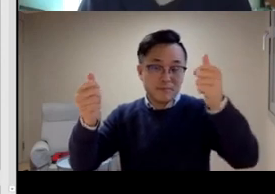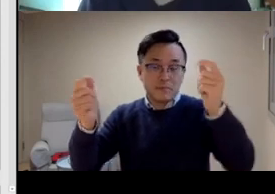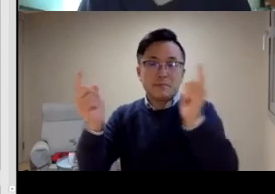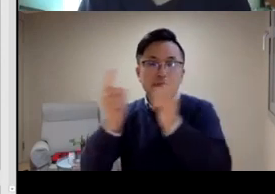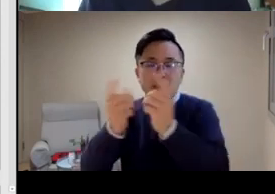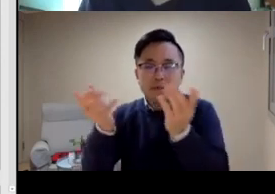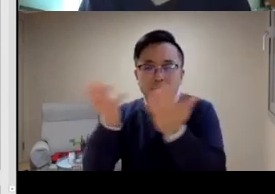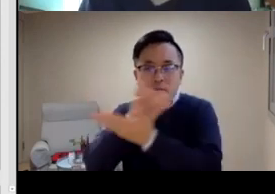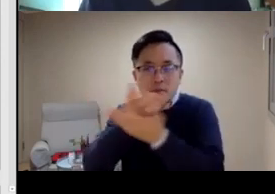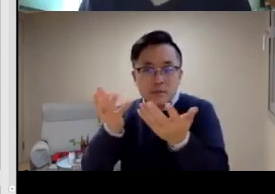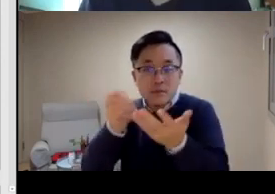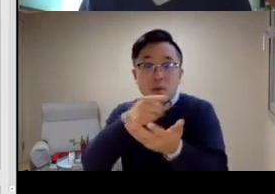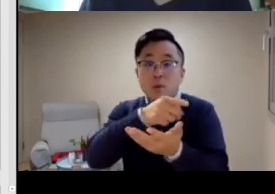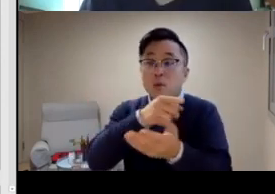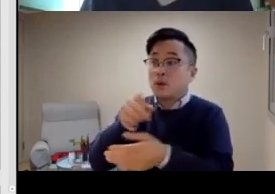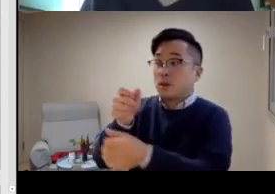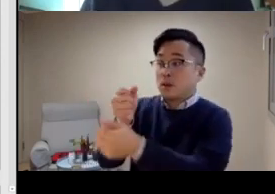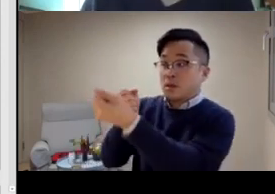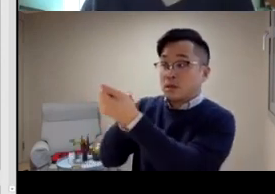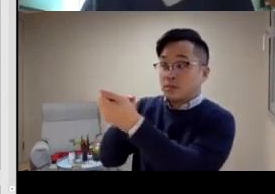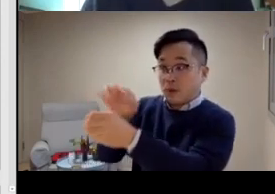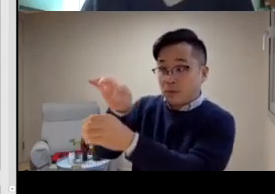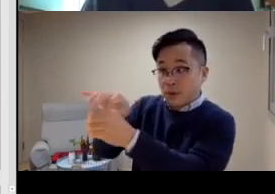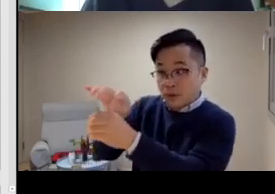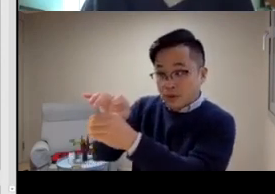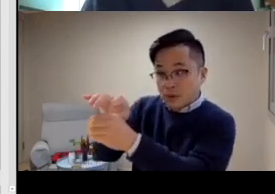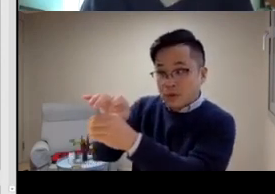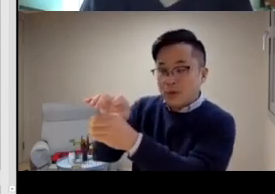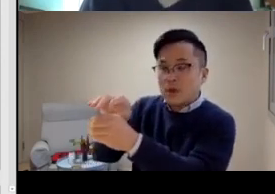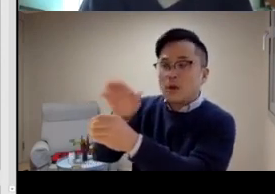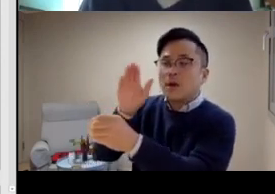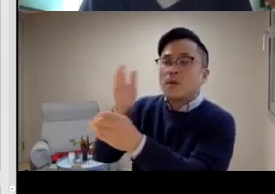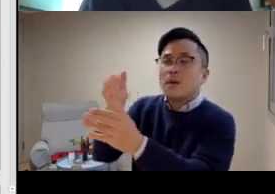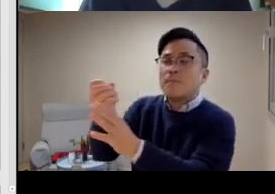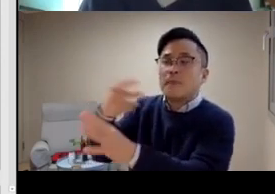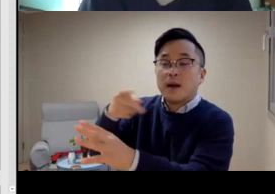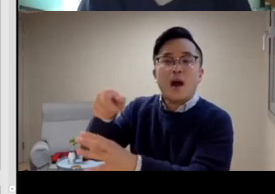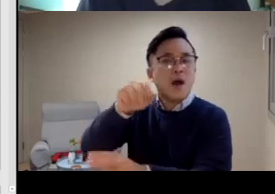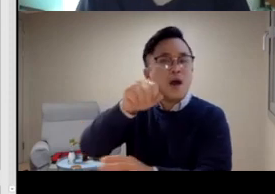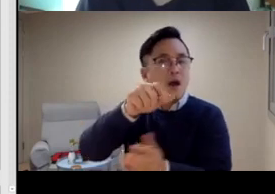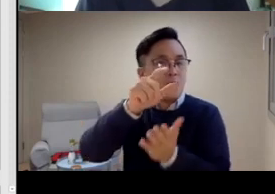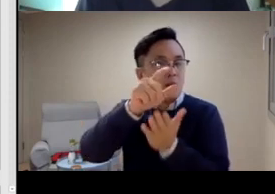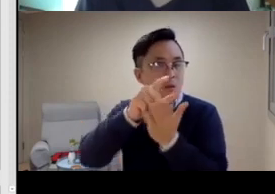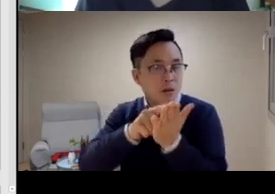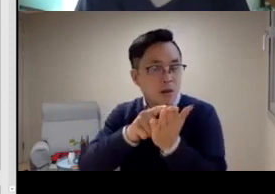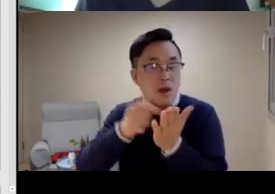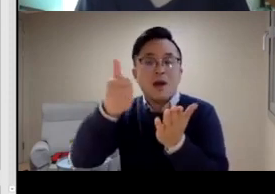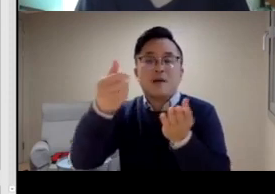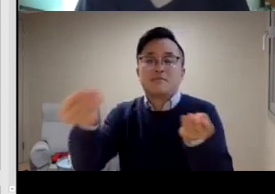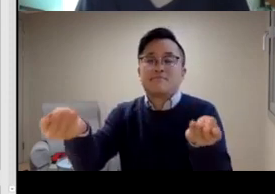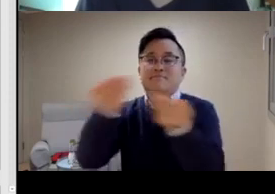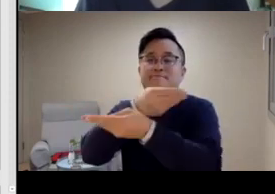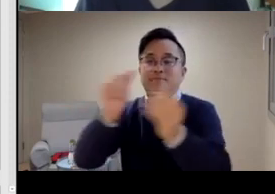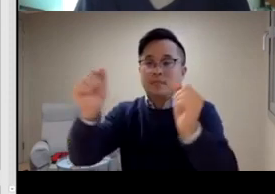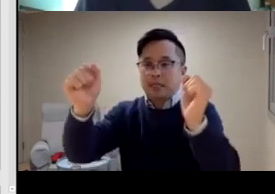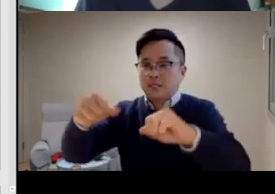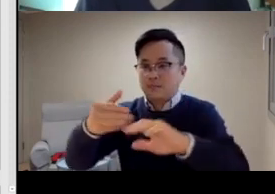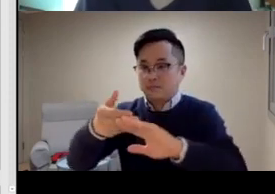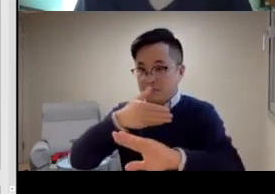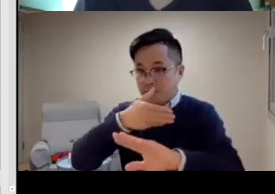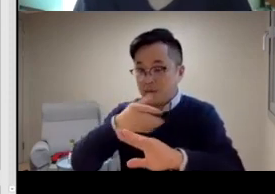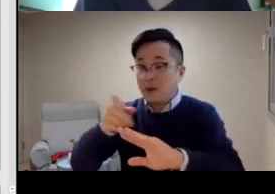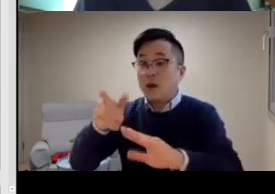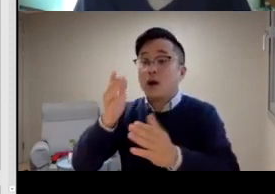And she invited the Deaf Association to come and meet and talk about issues. And we told them, we told